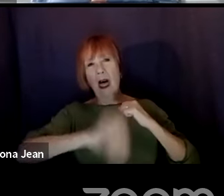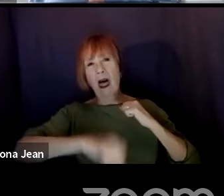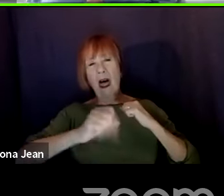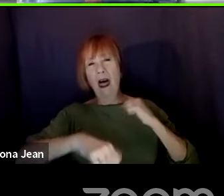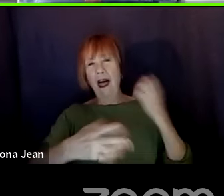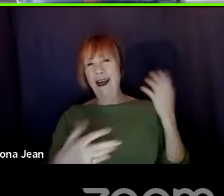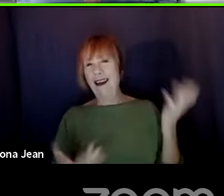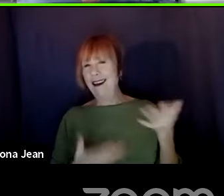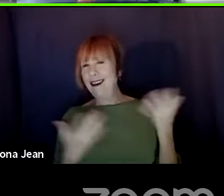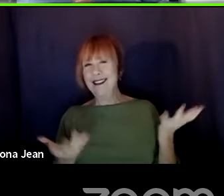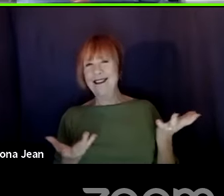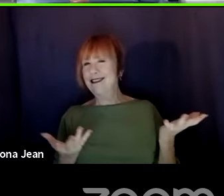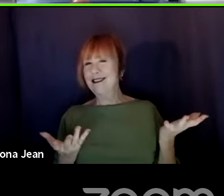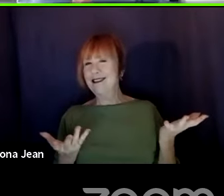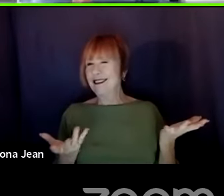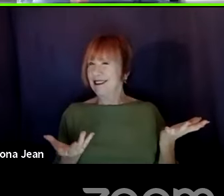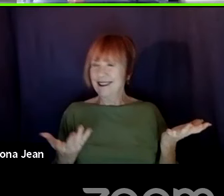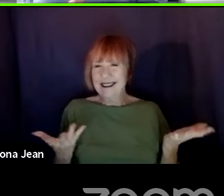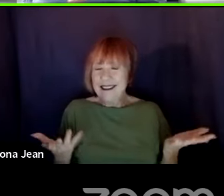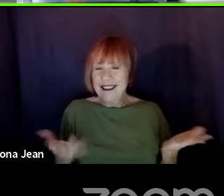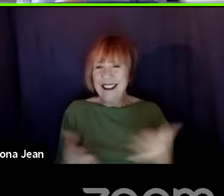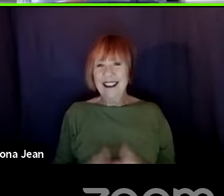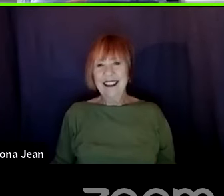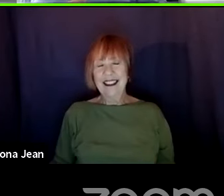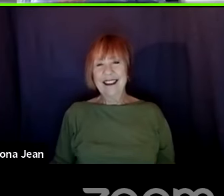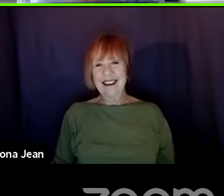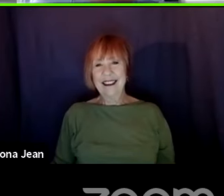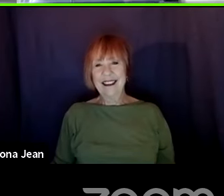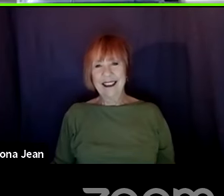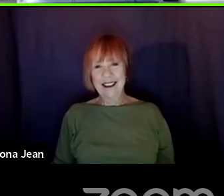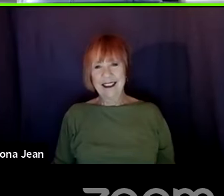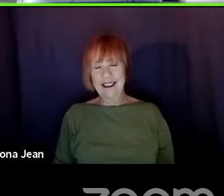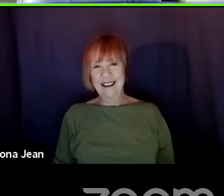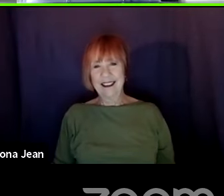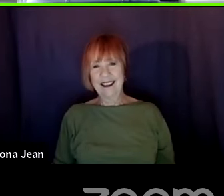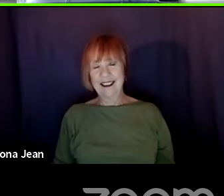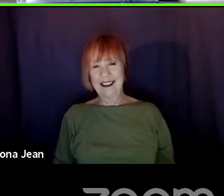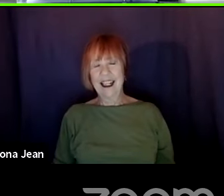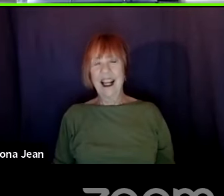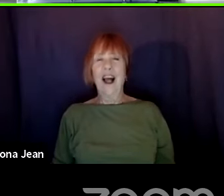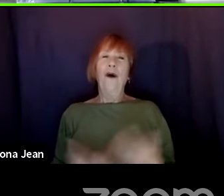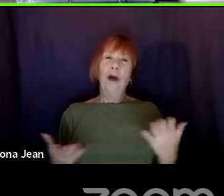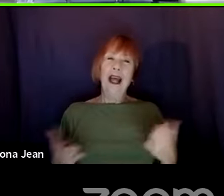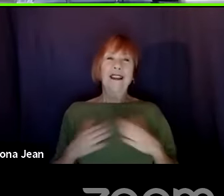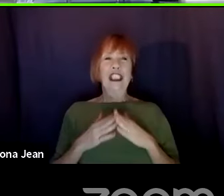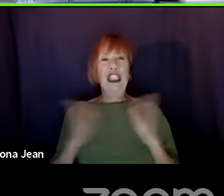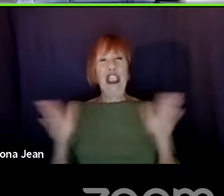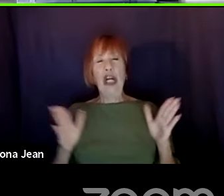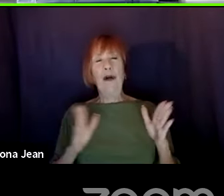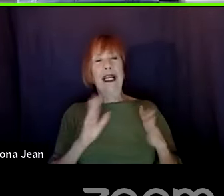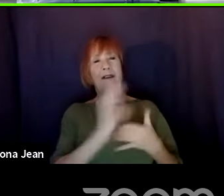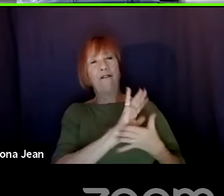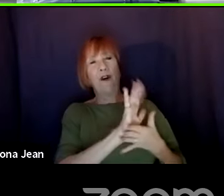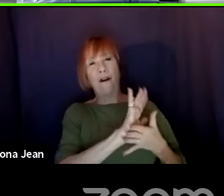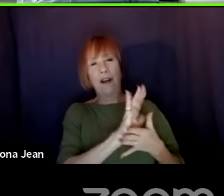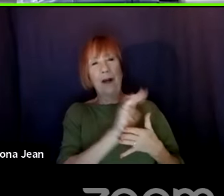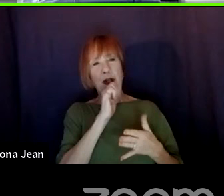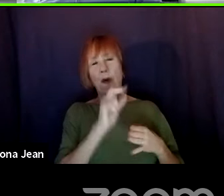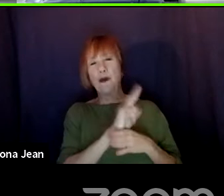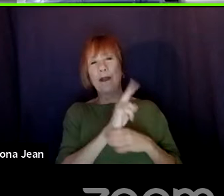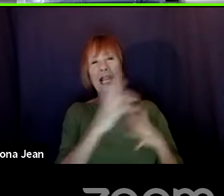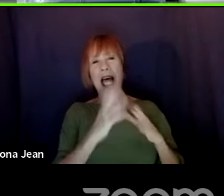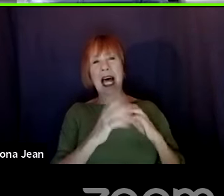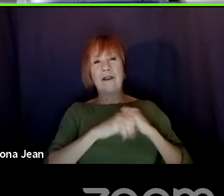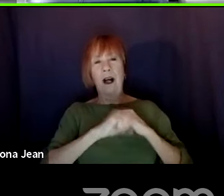So generally speaking, uh, you don't, you don't use a lot of monologues at all in screenwriting. Um, partially